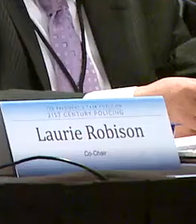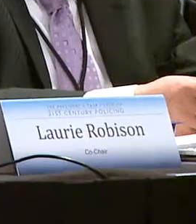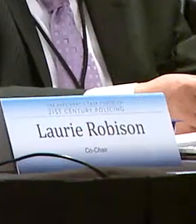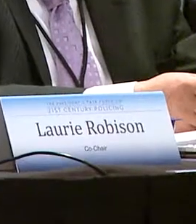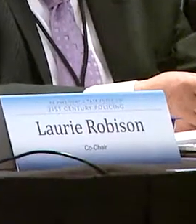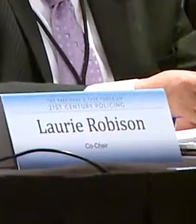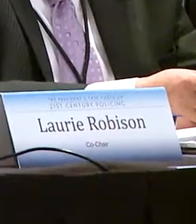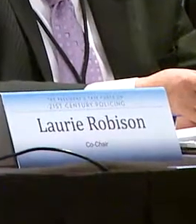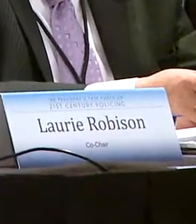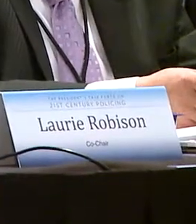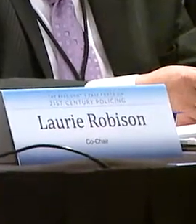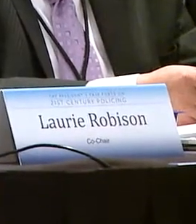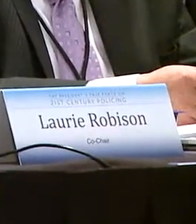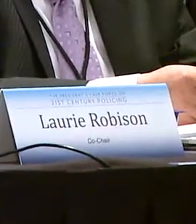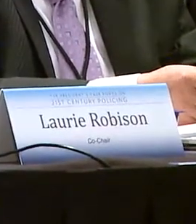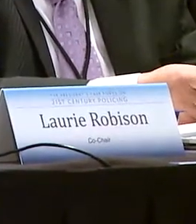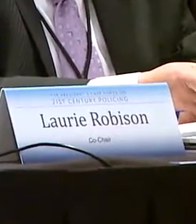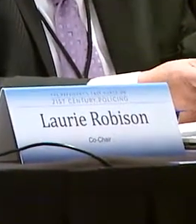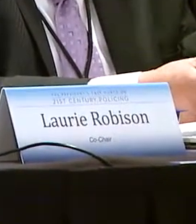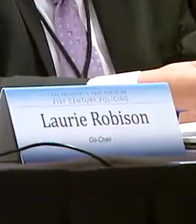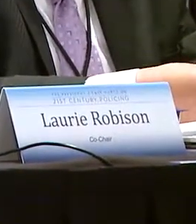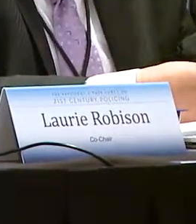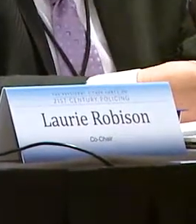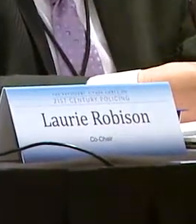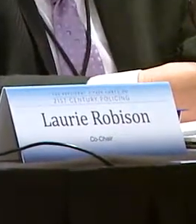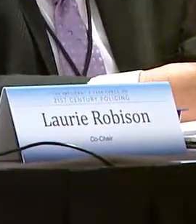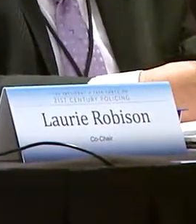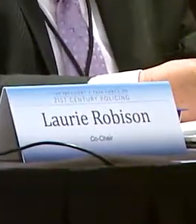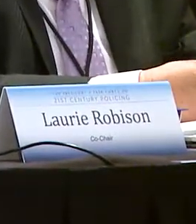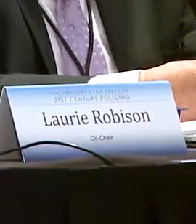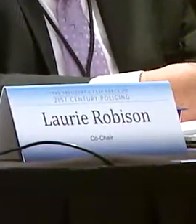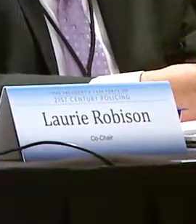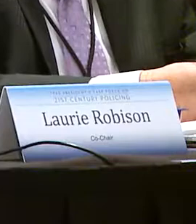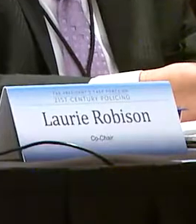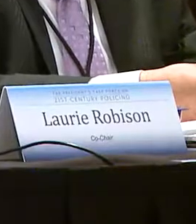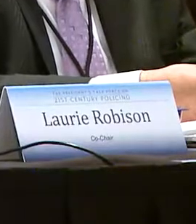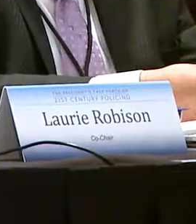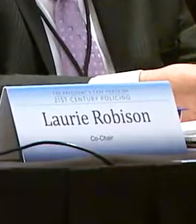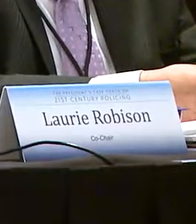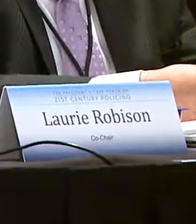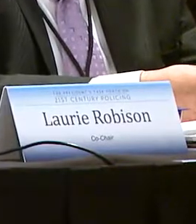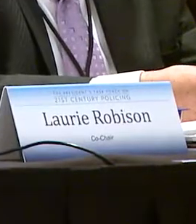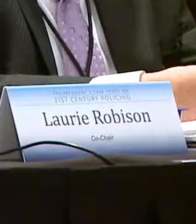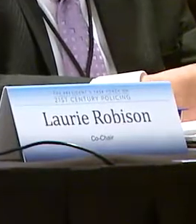Director for PERF, the Police Executive Research Forum. Dr. Wexler?